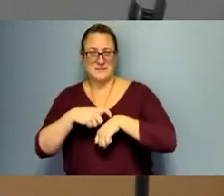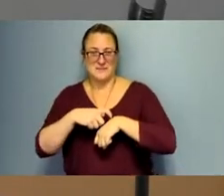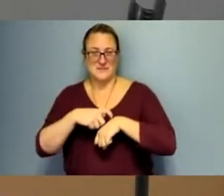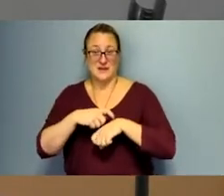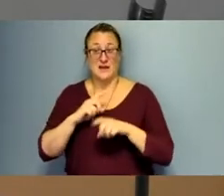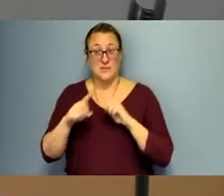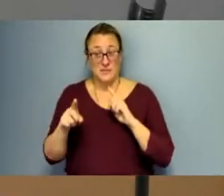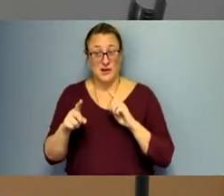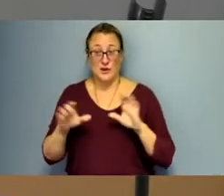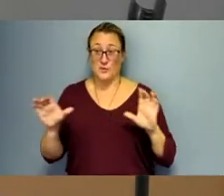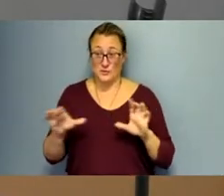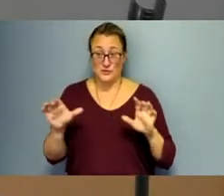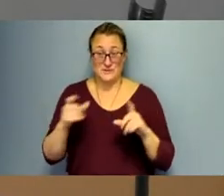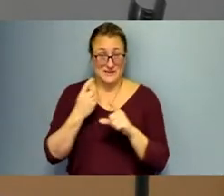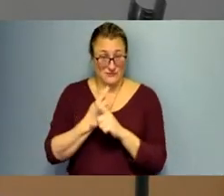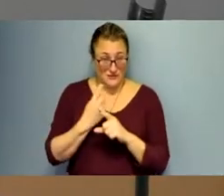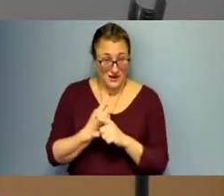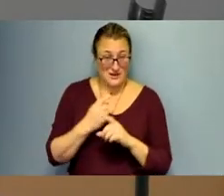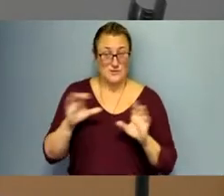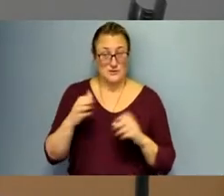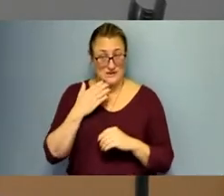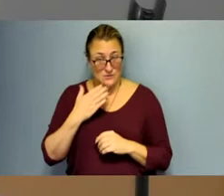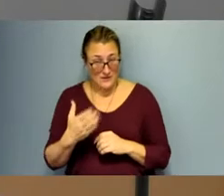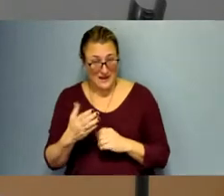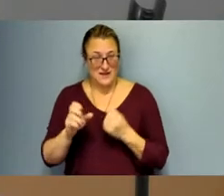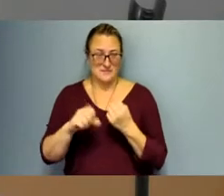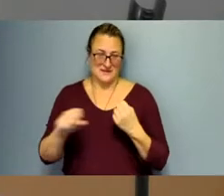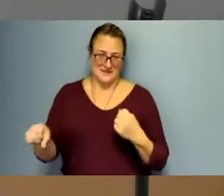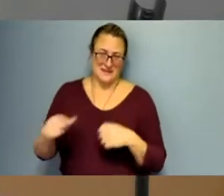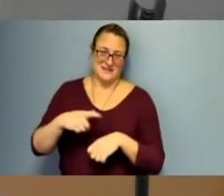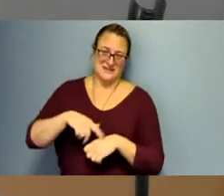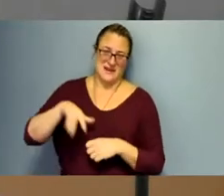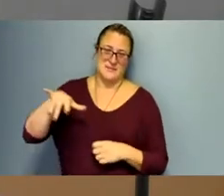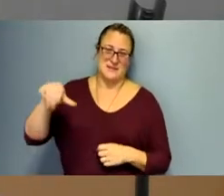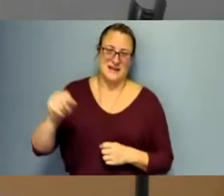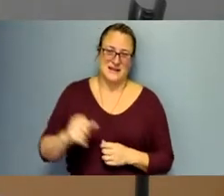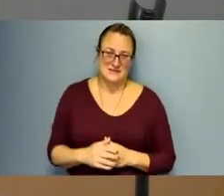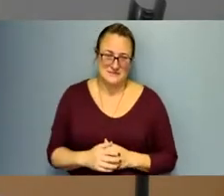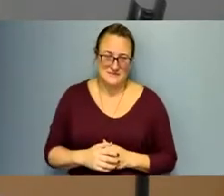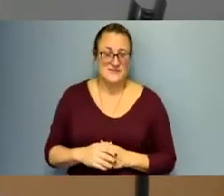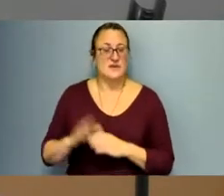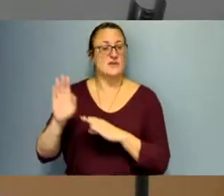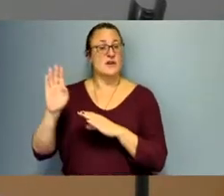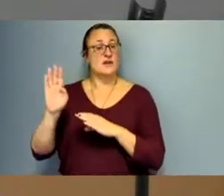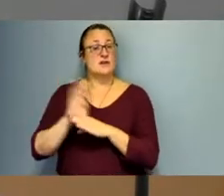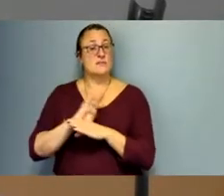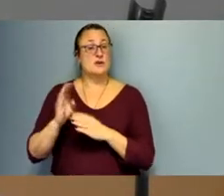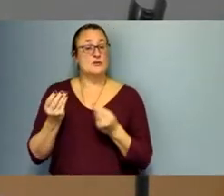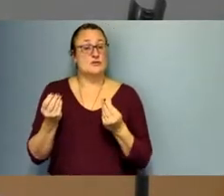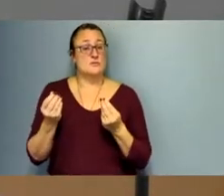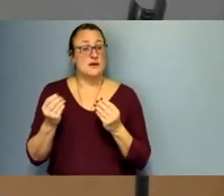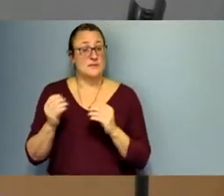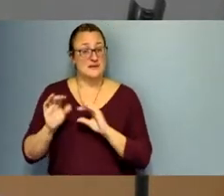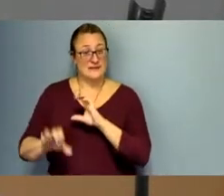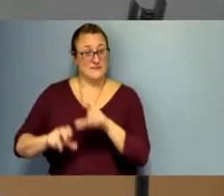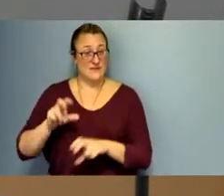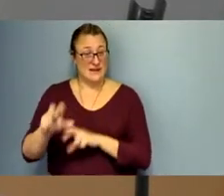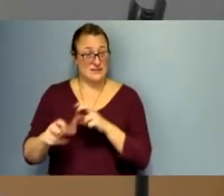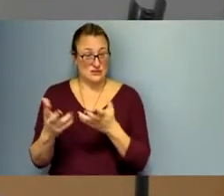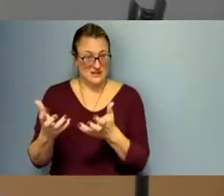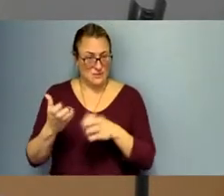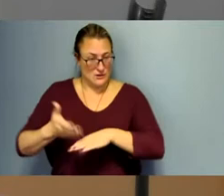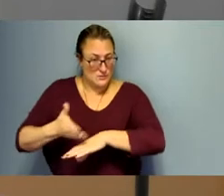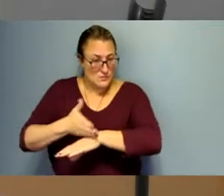right and we're doing it well. So for commercial property investors looking to improve properties with sustainable and